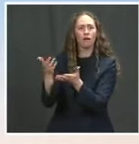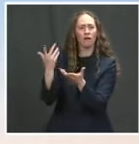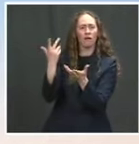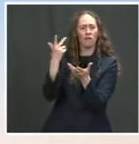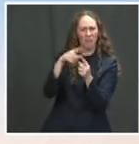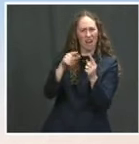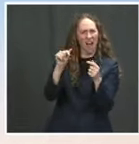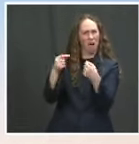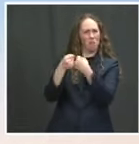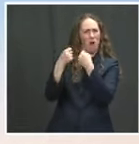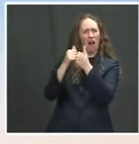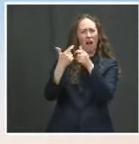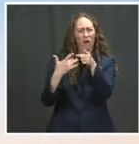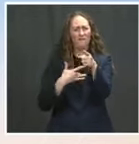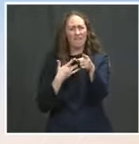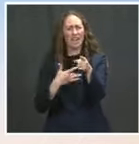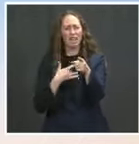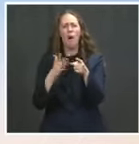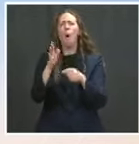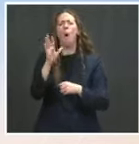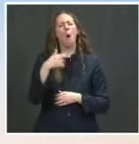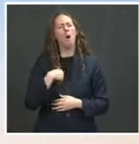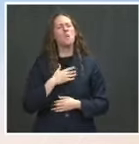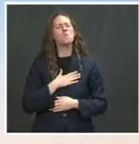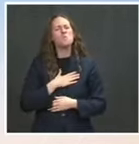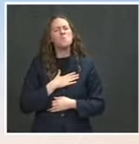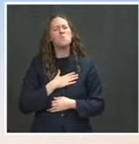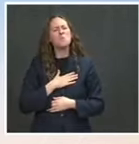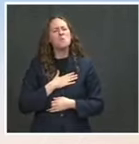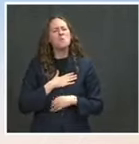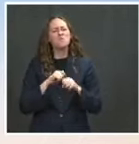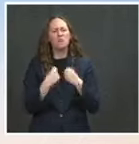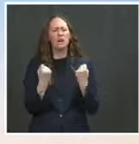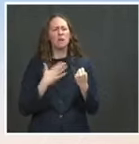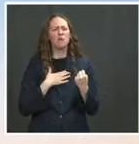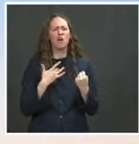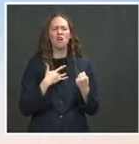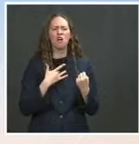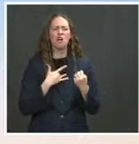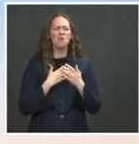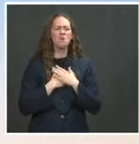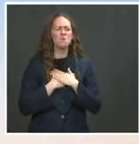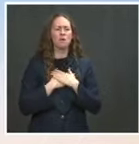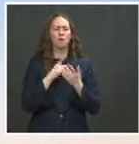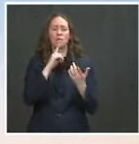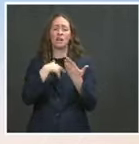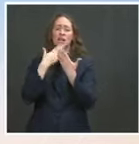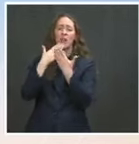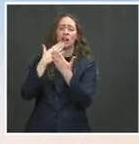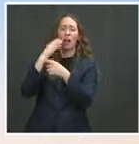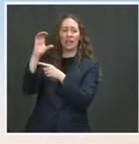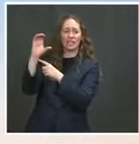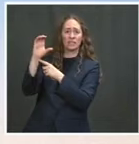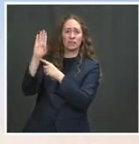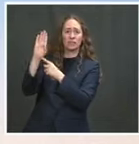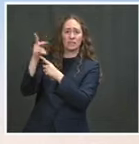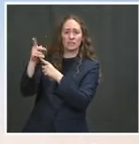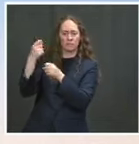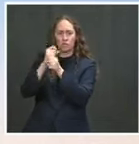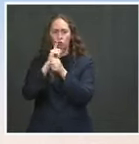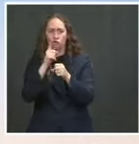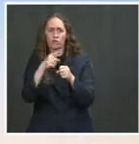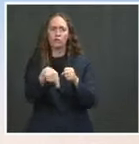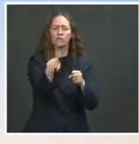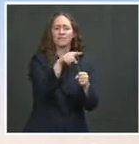situation and we're thankful for the work of CBP to ensure those minors safety. This is another example of